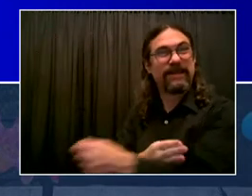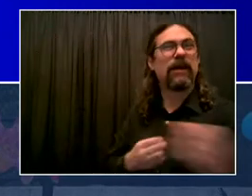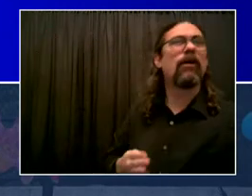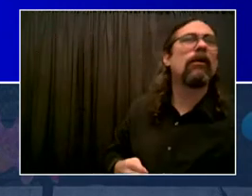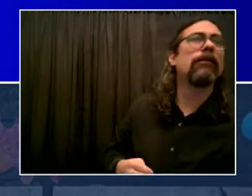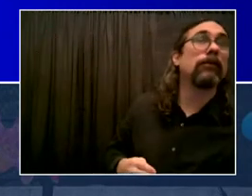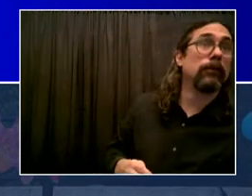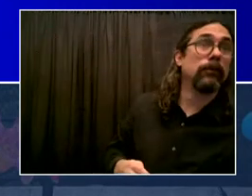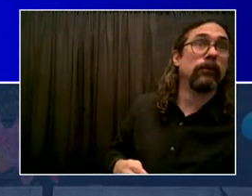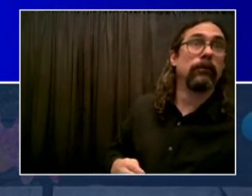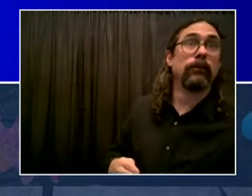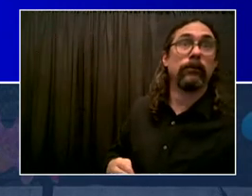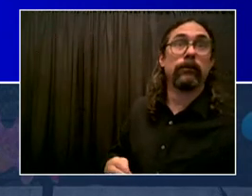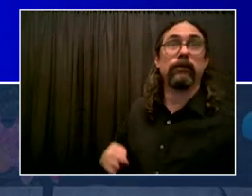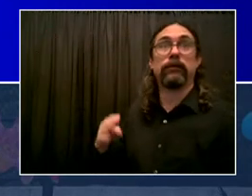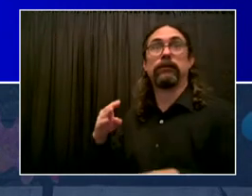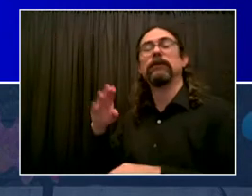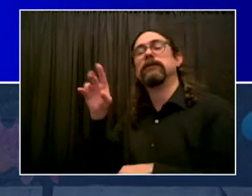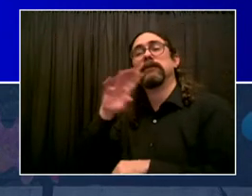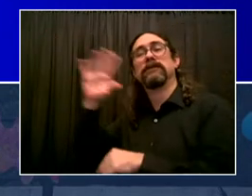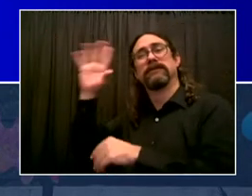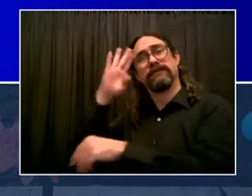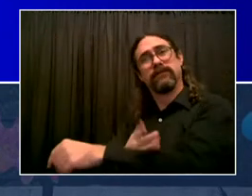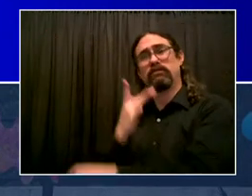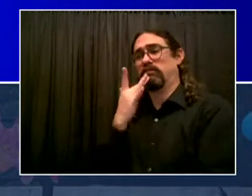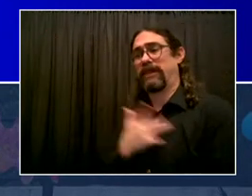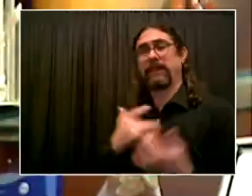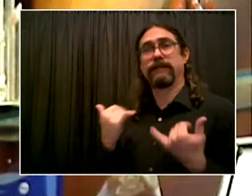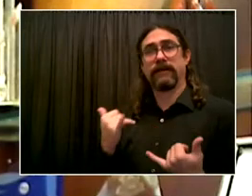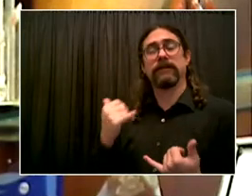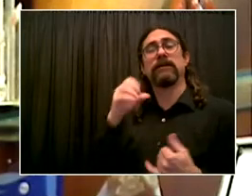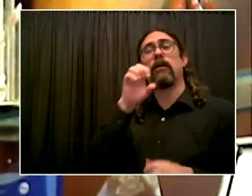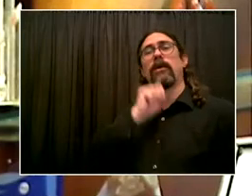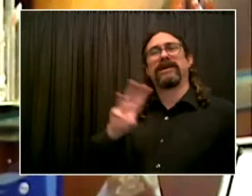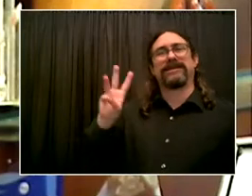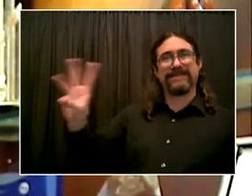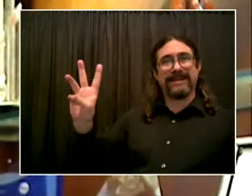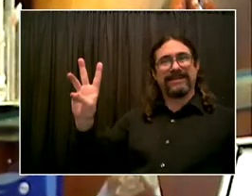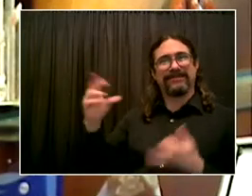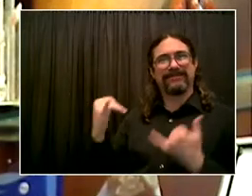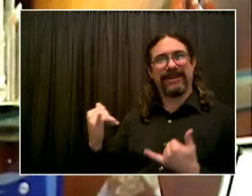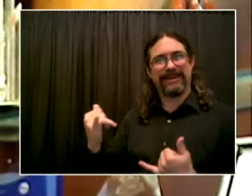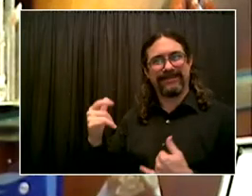is D3 day today. And he is where he belongs this morning in public school.